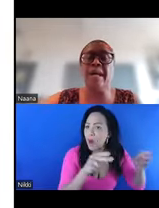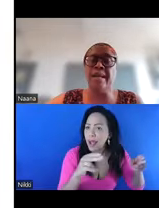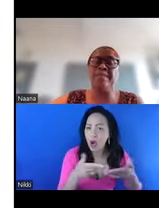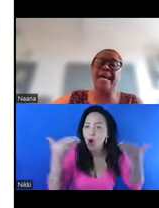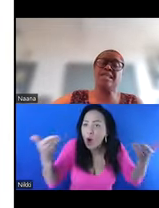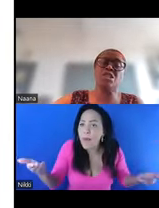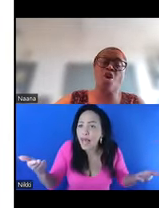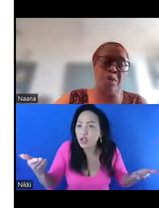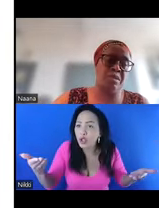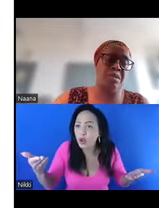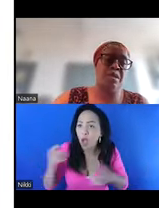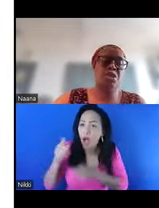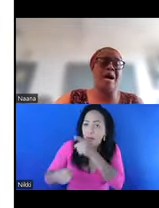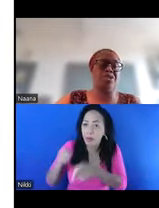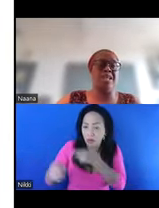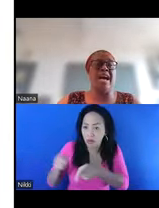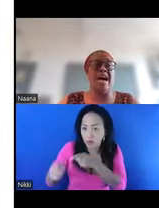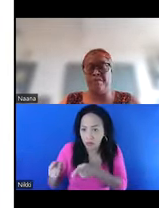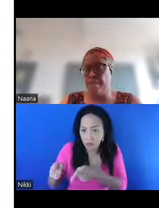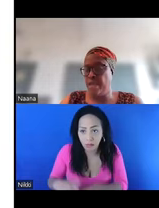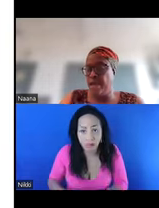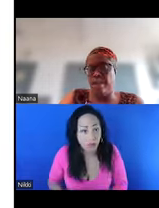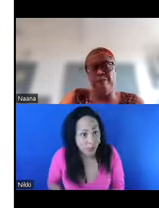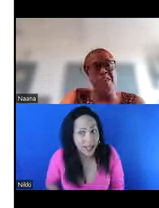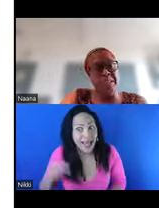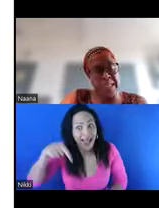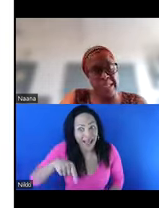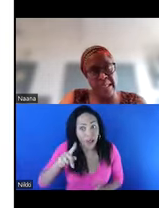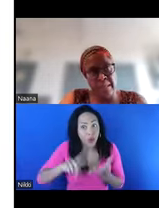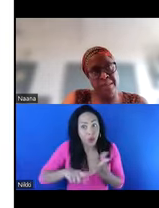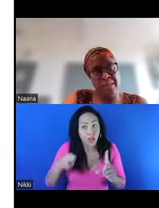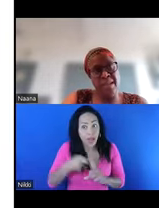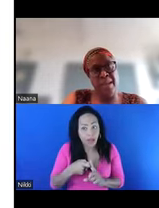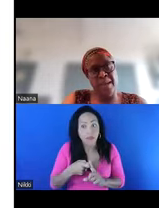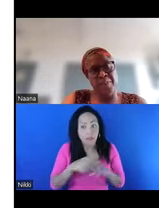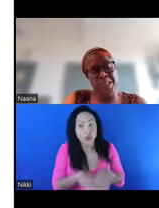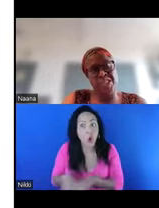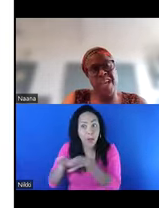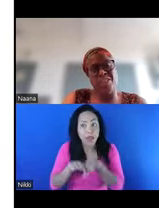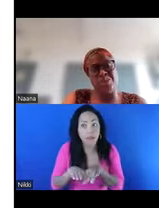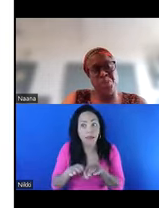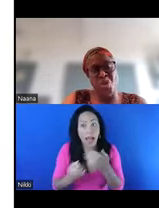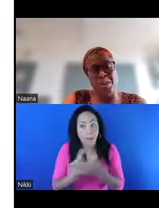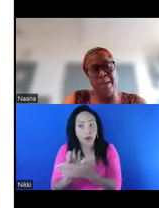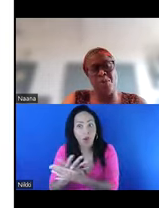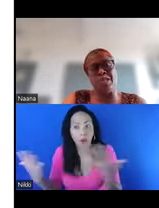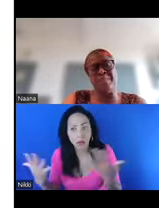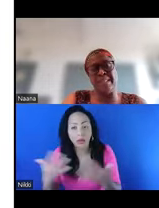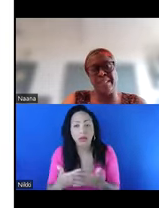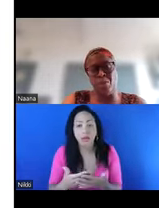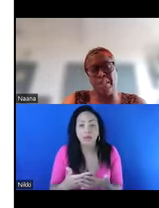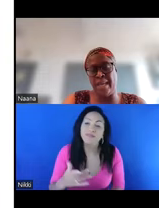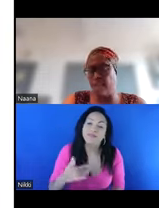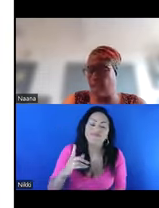are very clear that it is common to actually have female genital surgeries. We call them